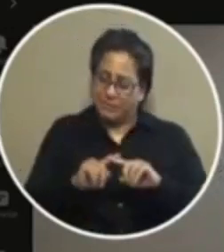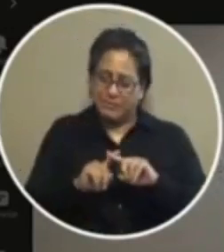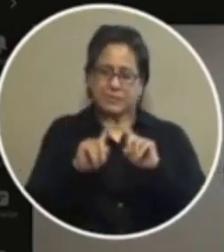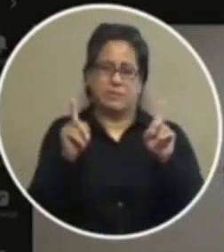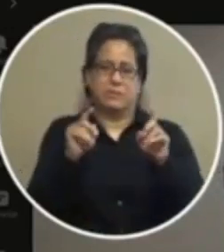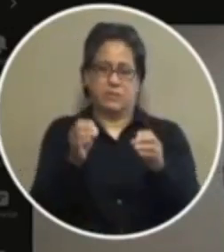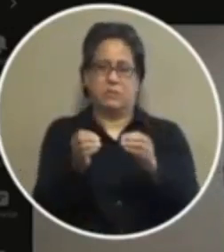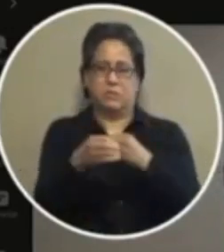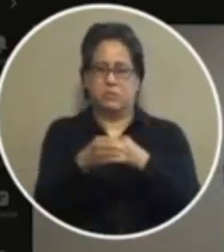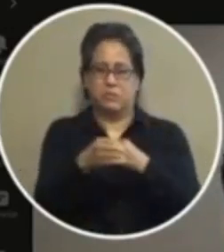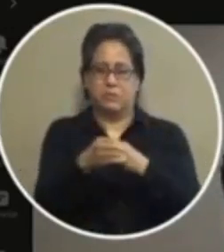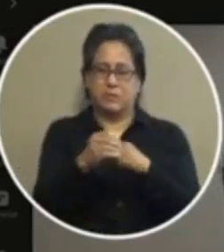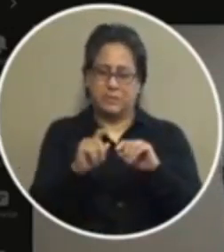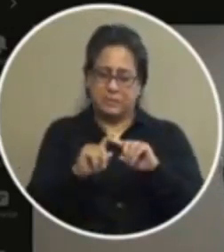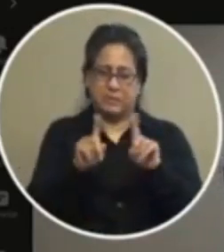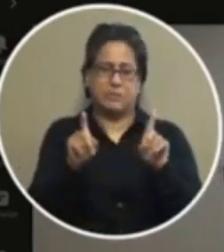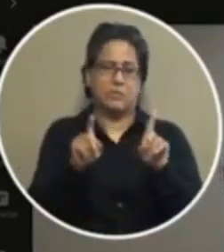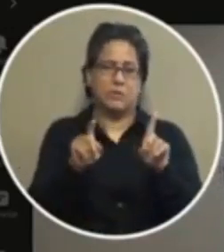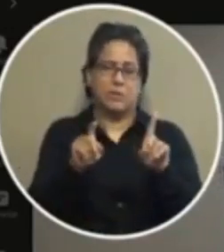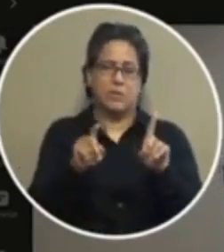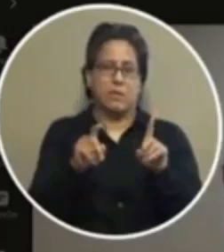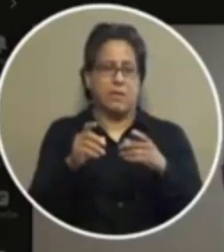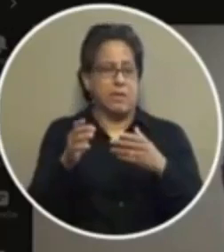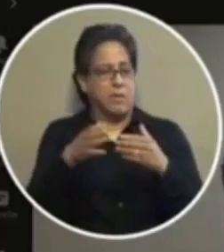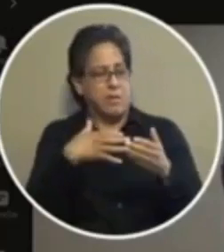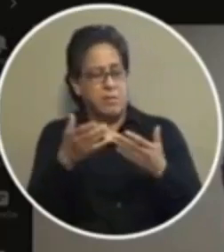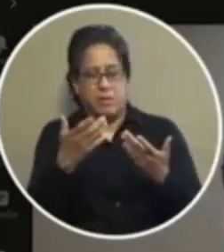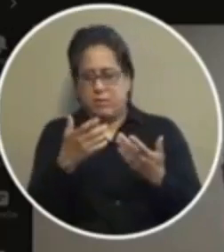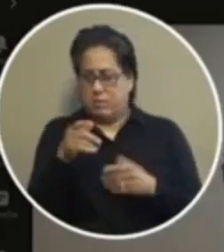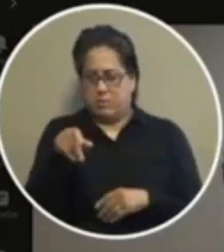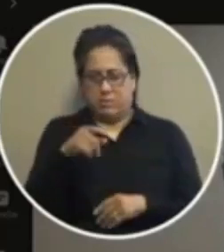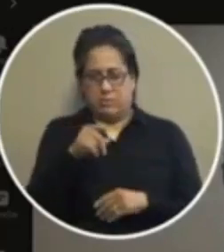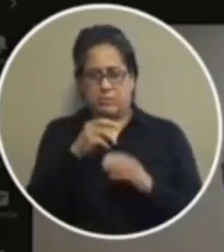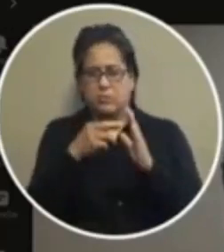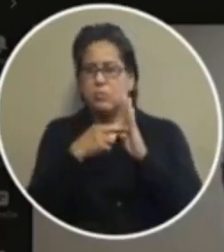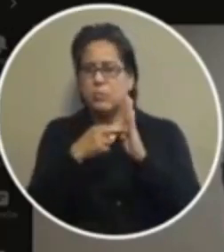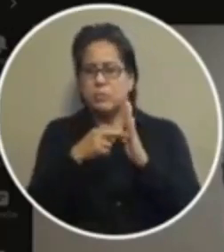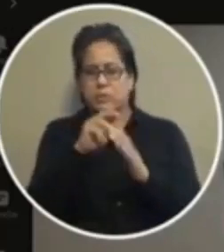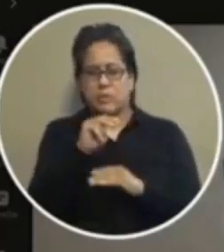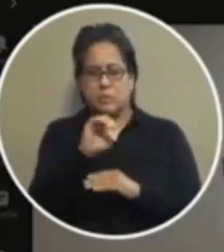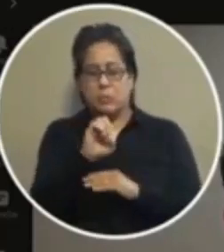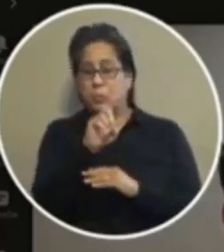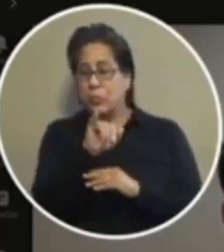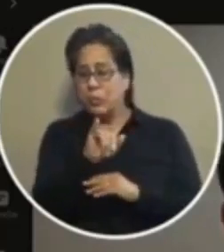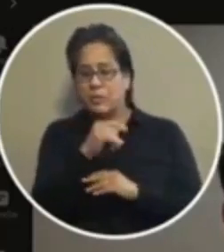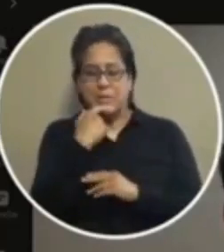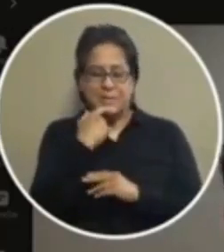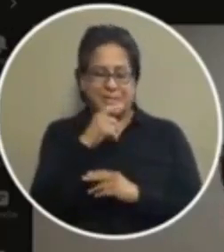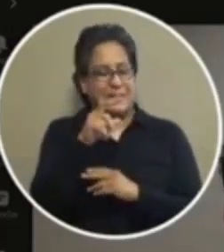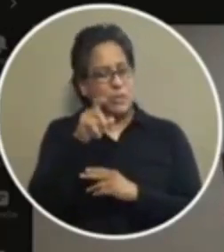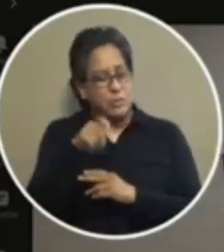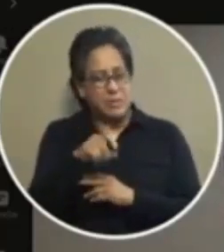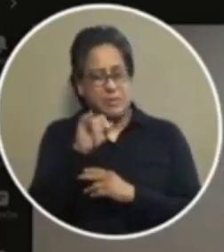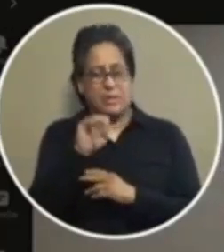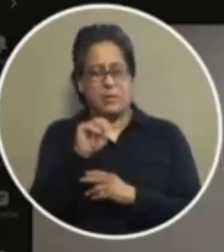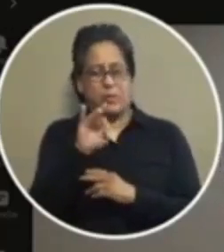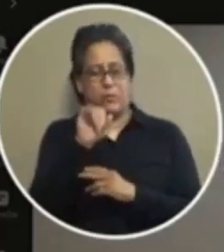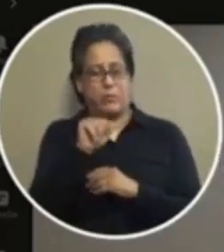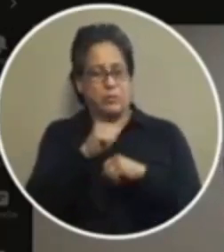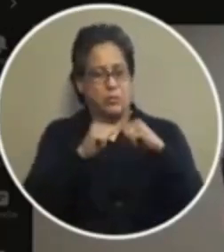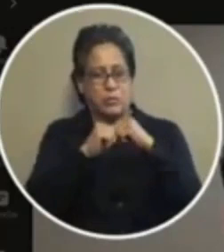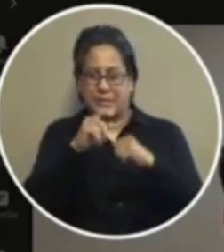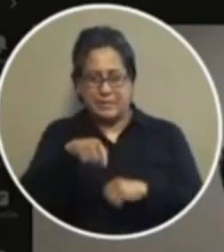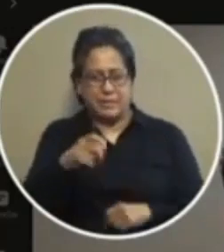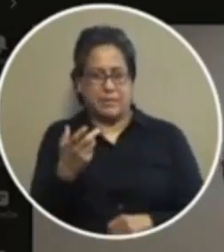and so it's not even even even uh representative moody conceded the fact that you need an infrastructure you do need an